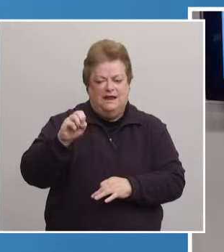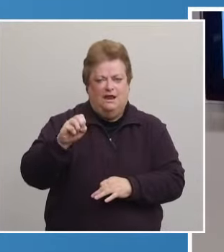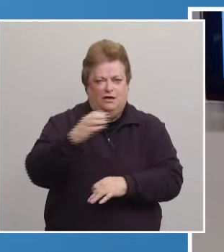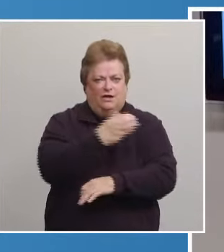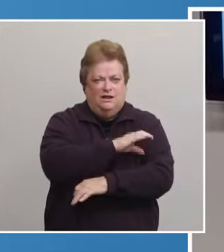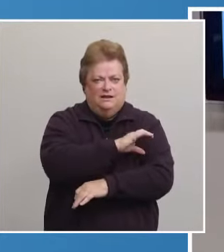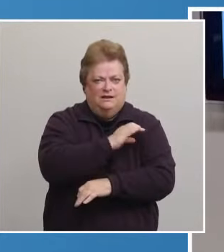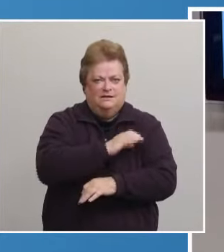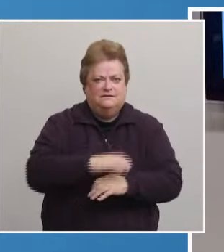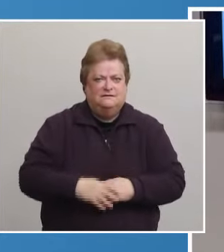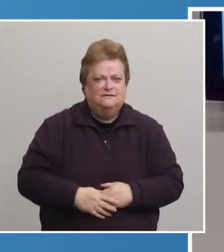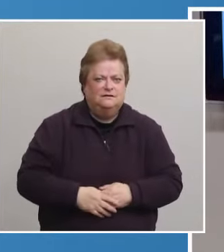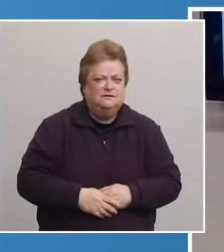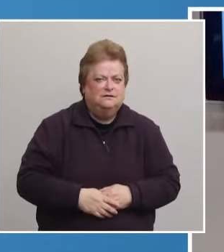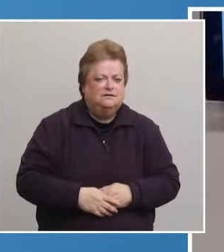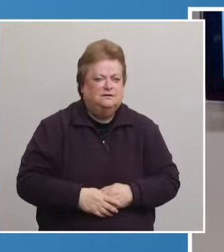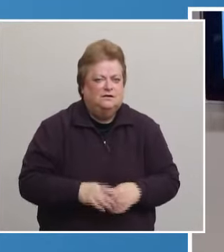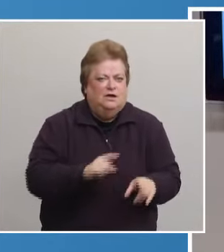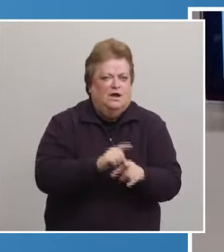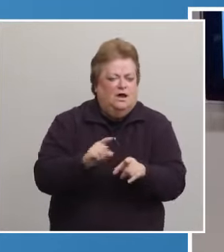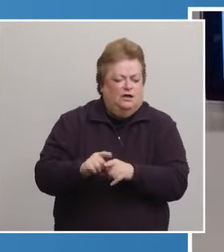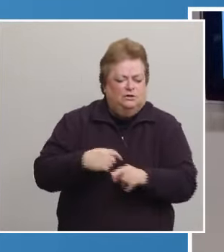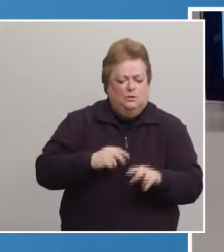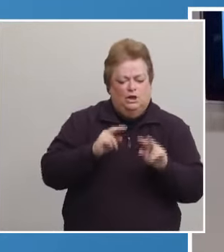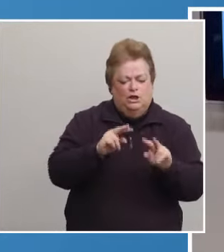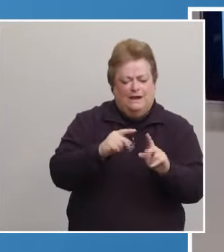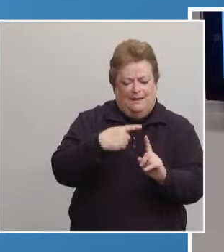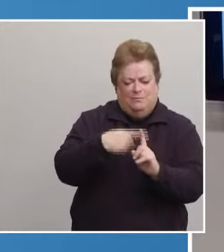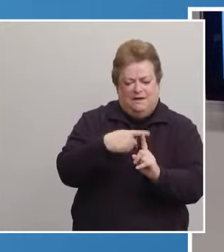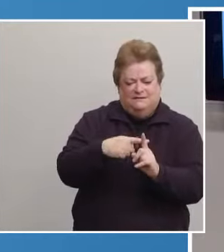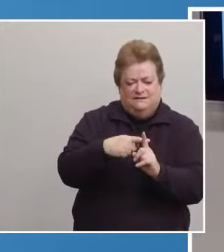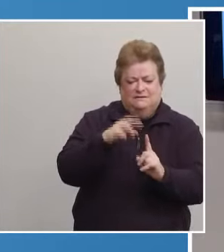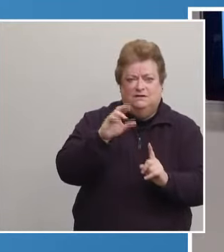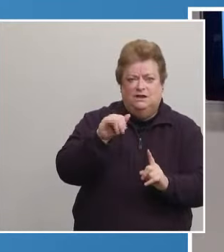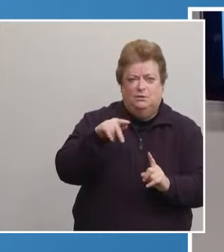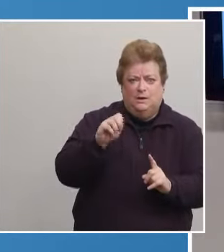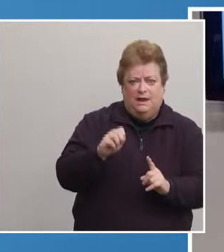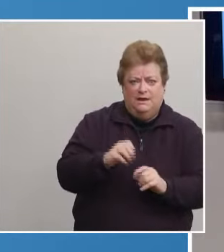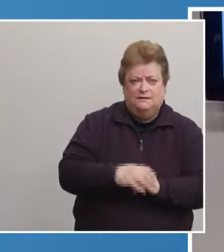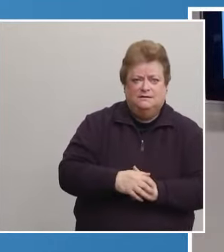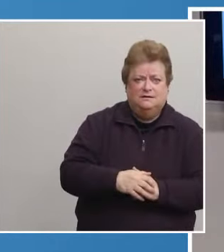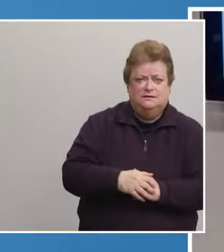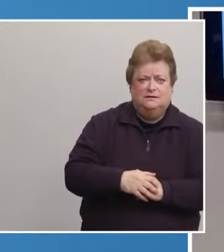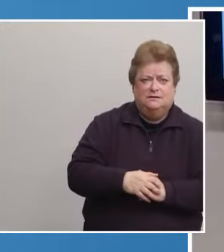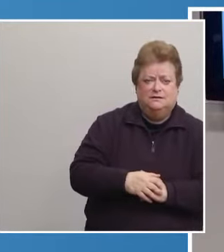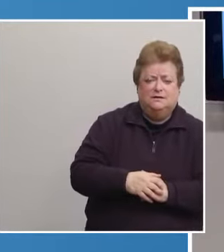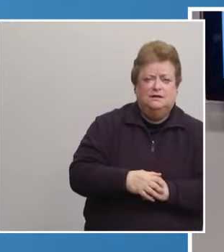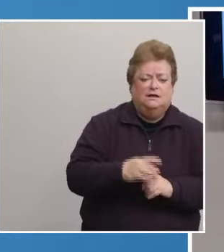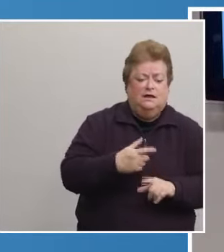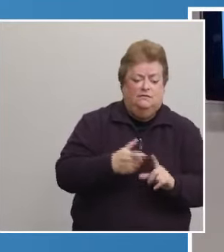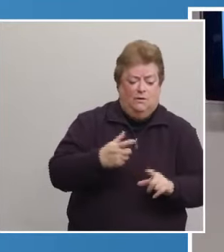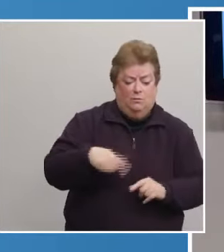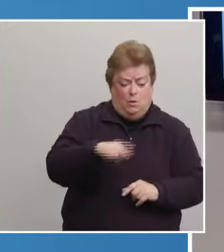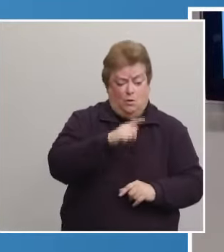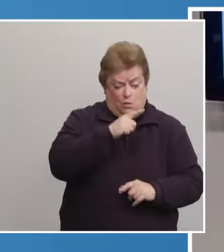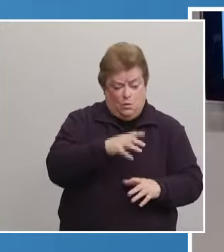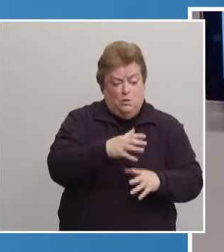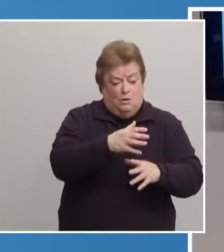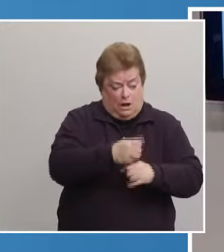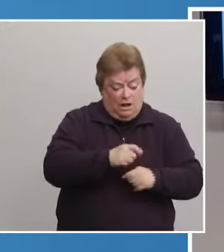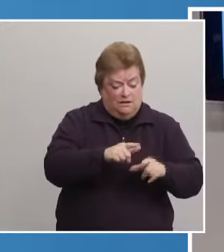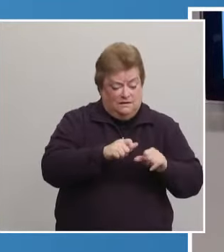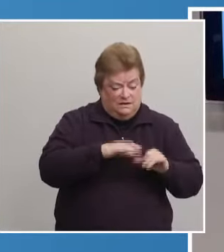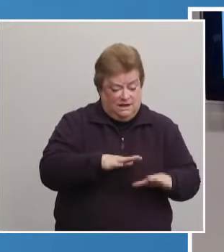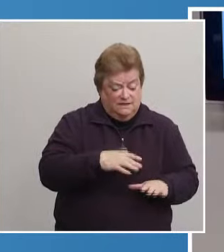Also, we have looked at the positivity rate. From those who did get tested, we did